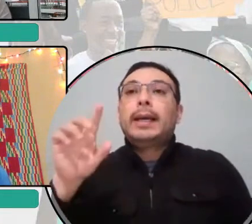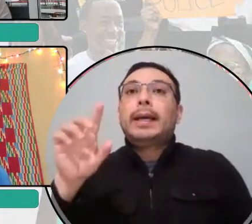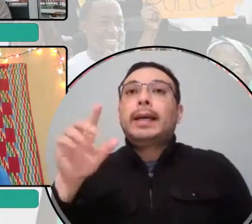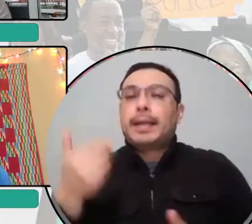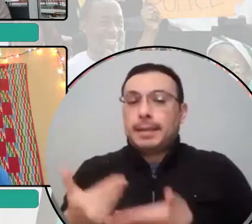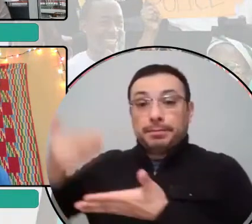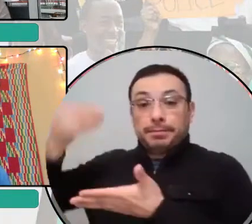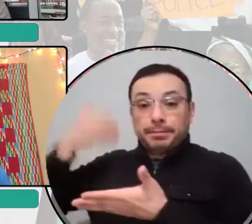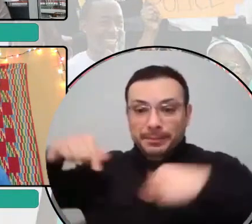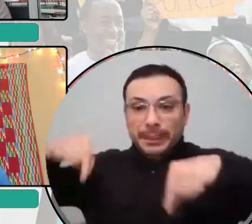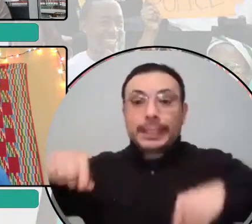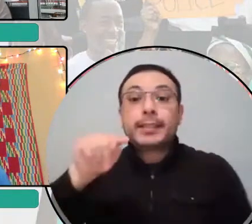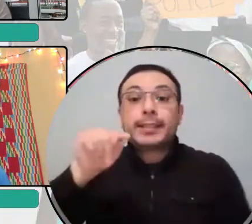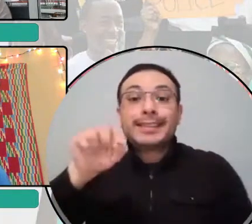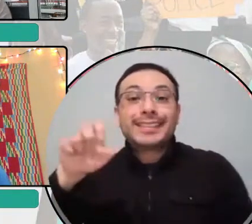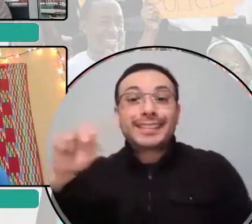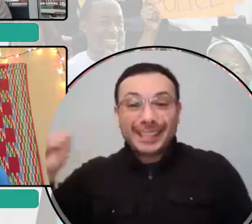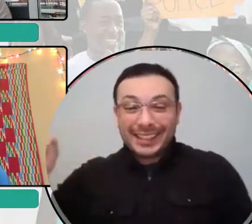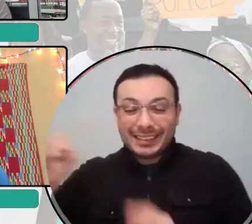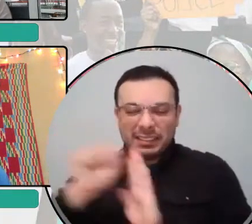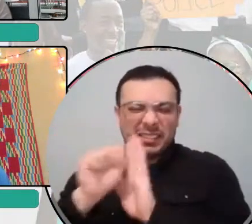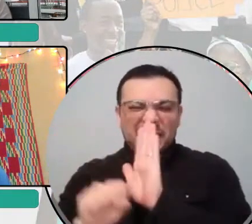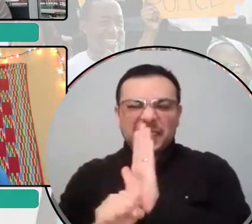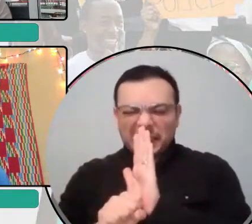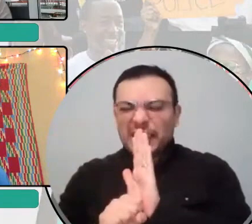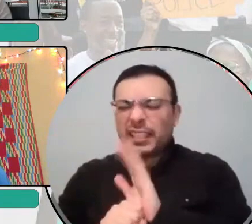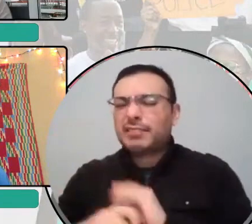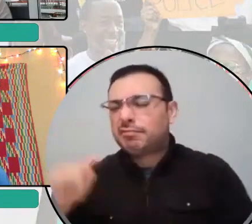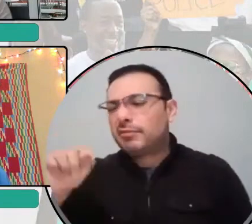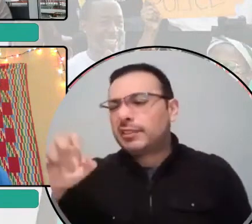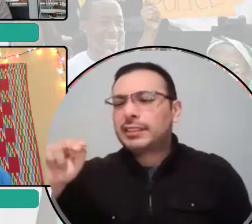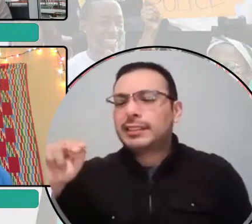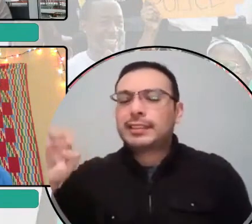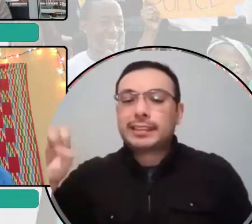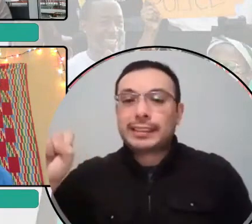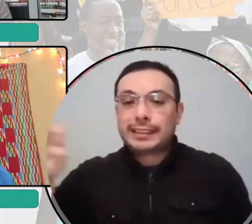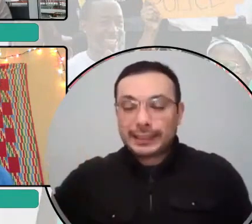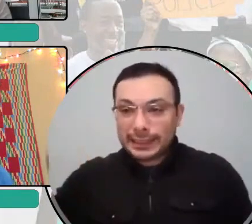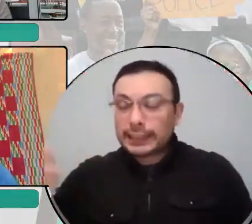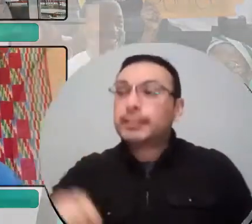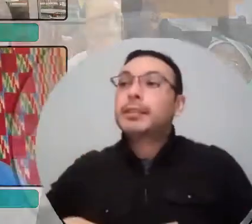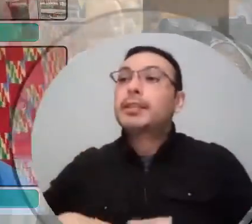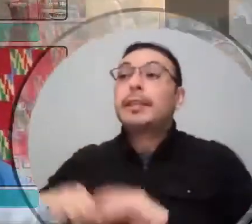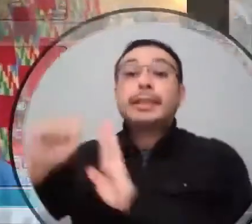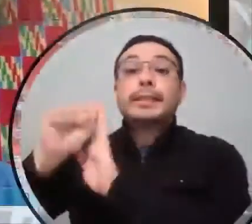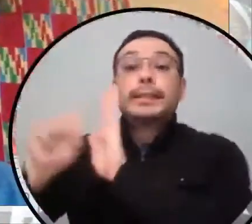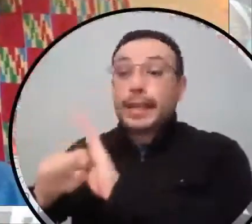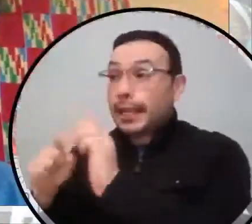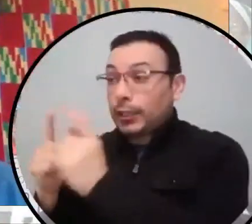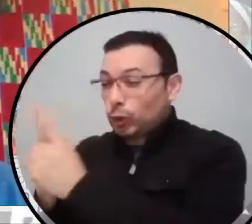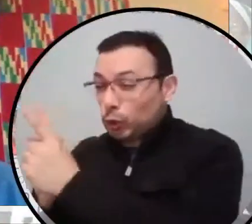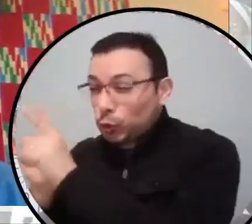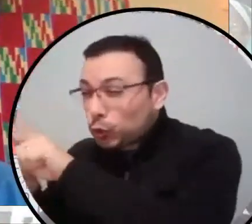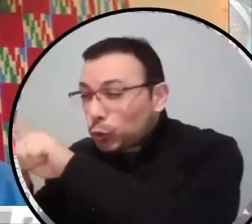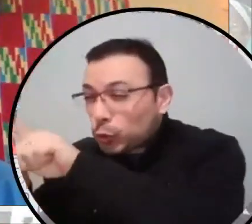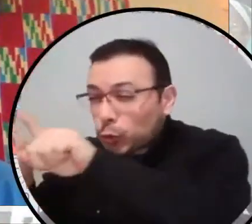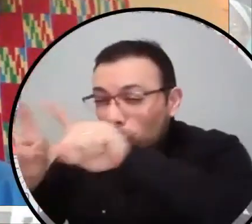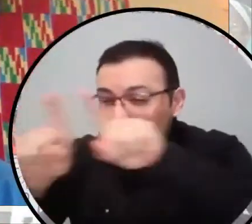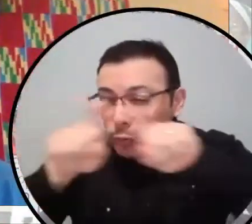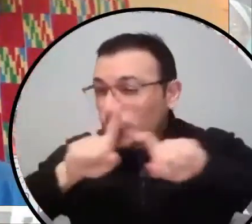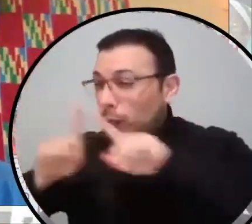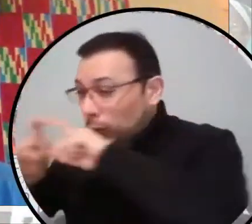here in Tennessee and, um, um, this was in 2019 and, um, um, you know,